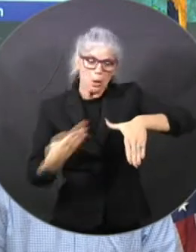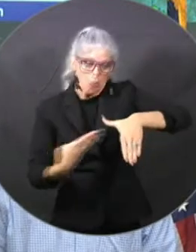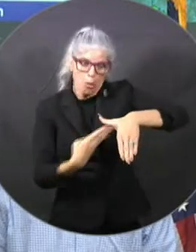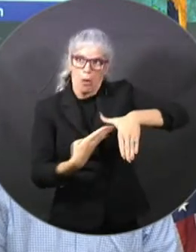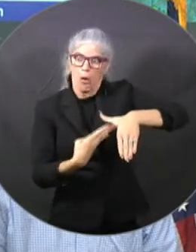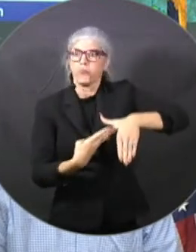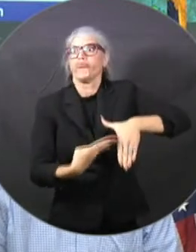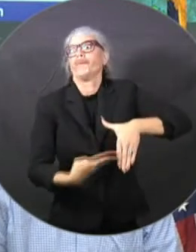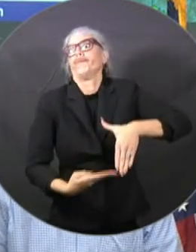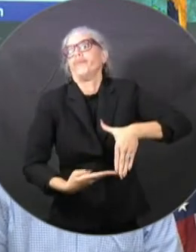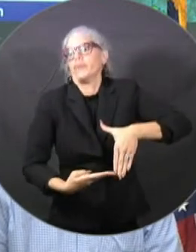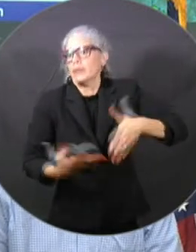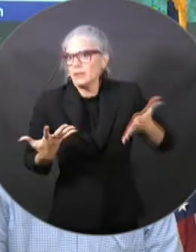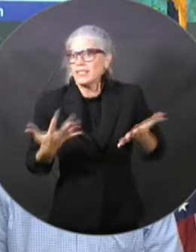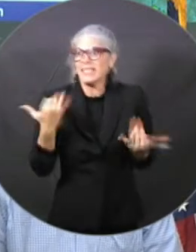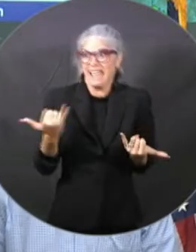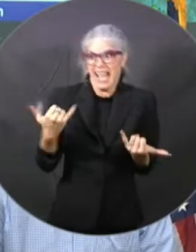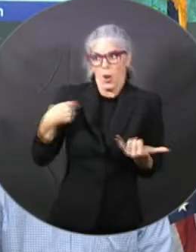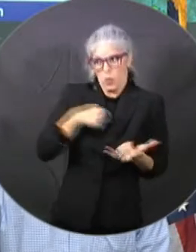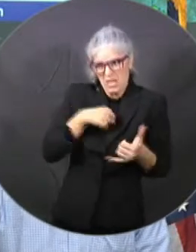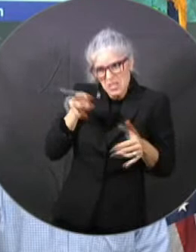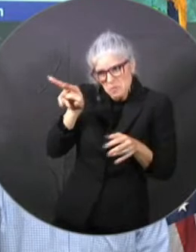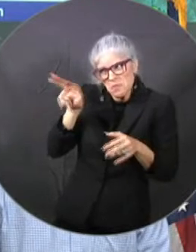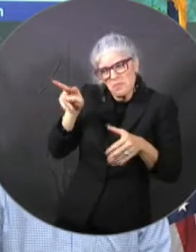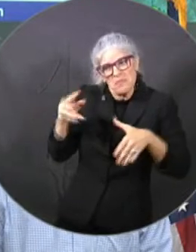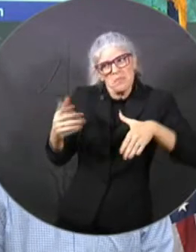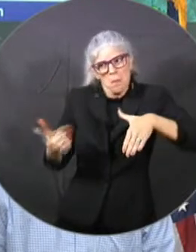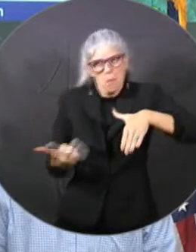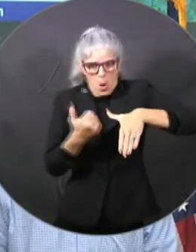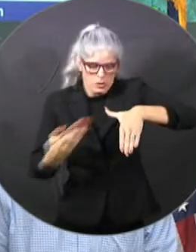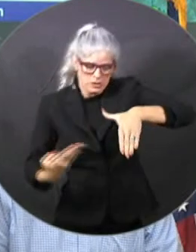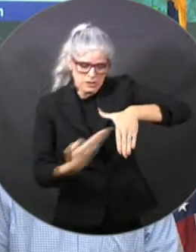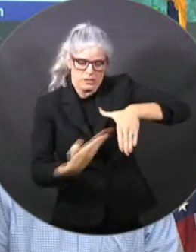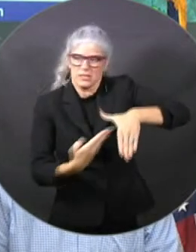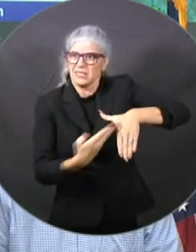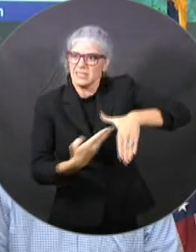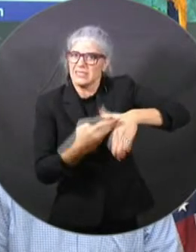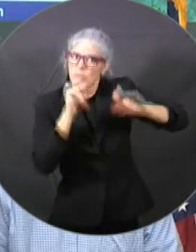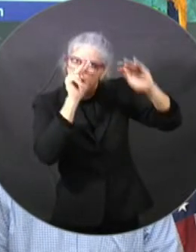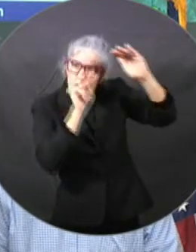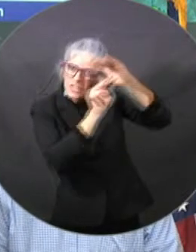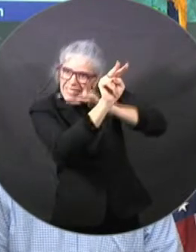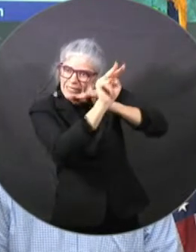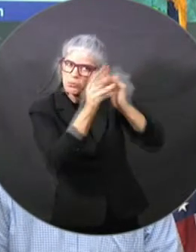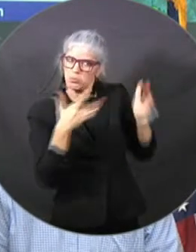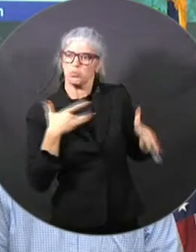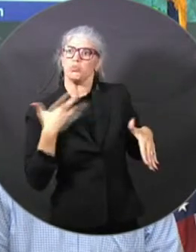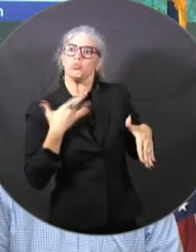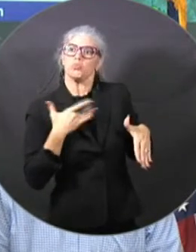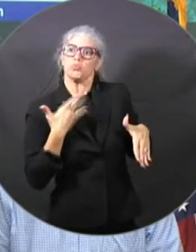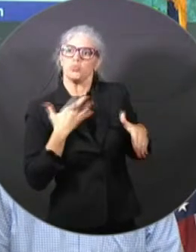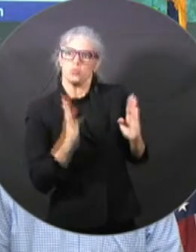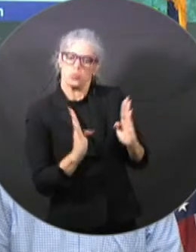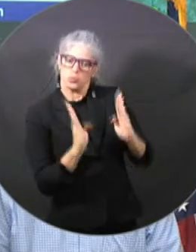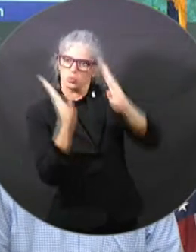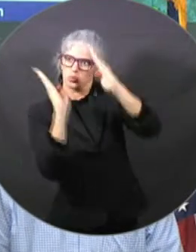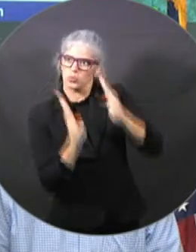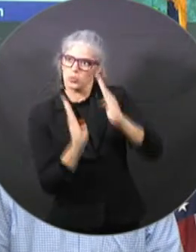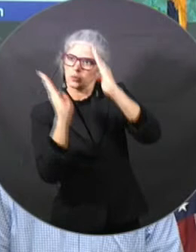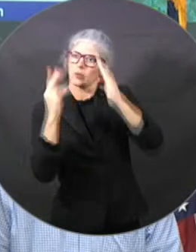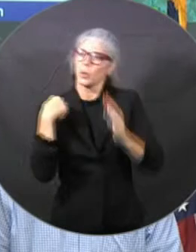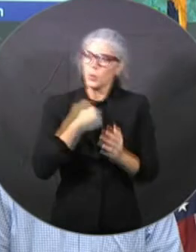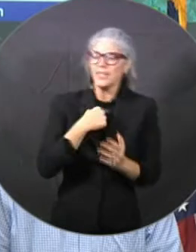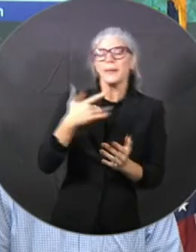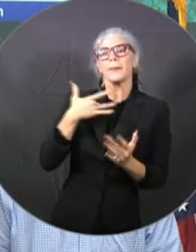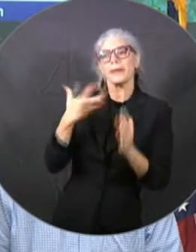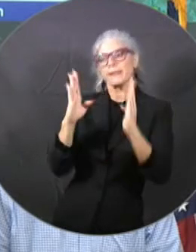them are converging on this. But we're going to know probably more over the next 12 hours on the track. Once it gets into